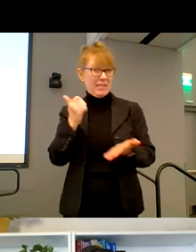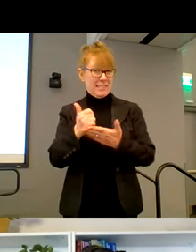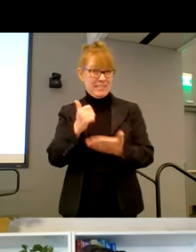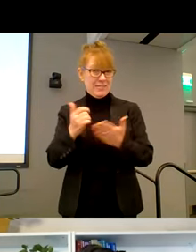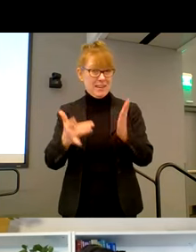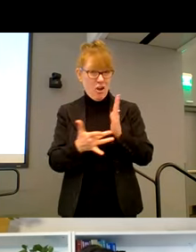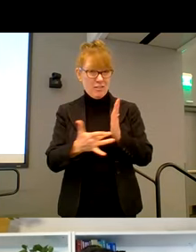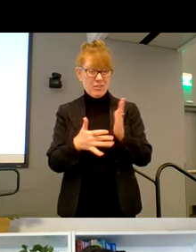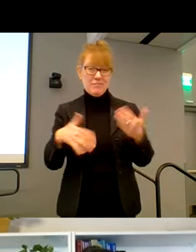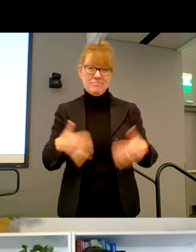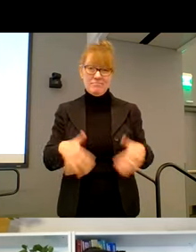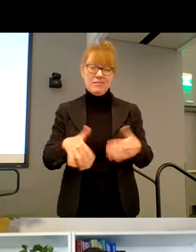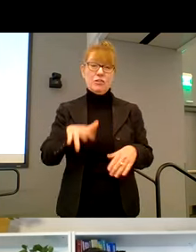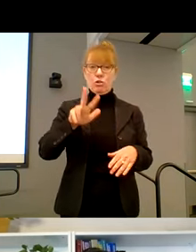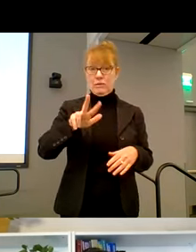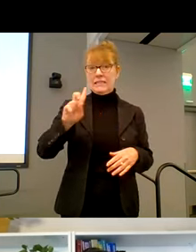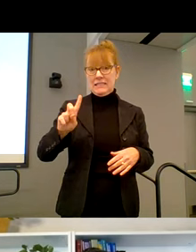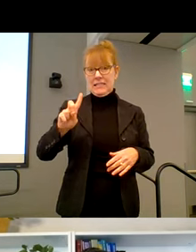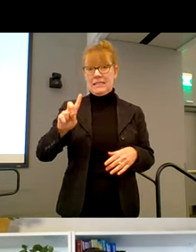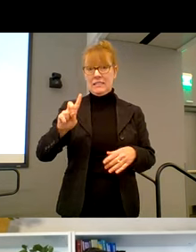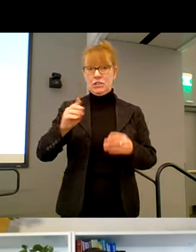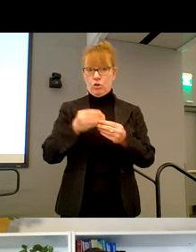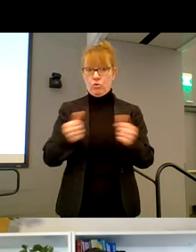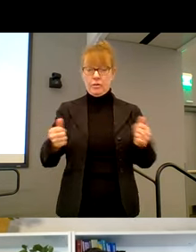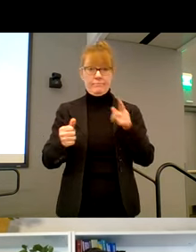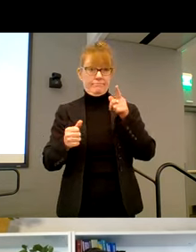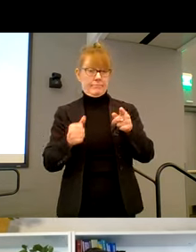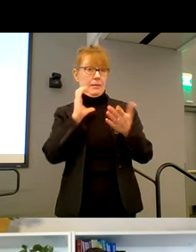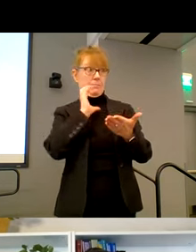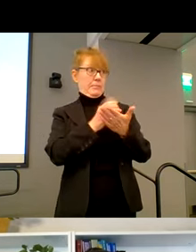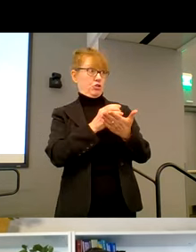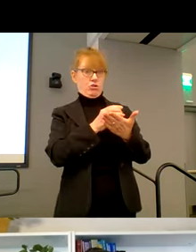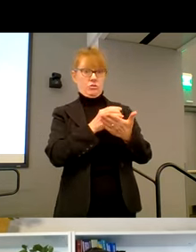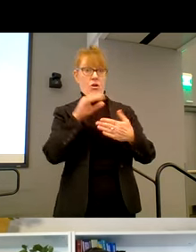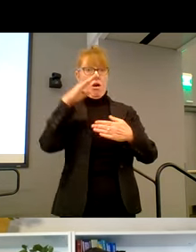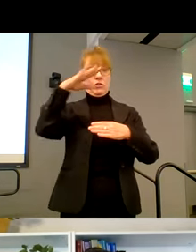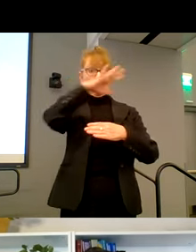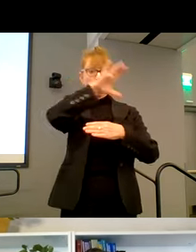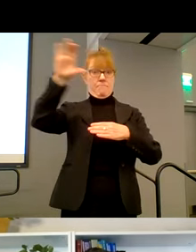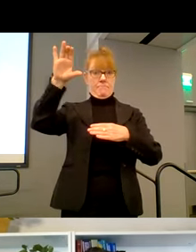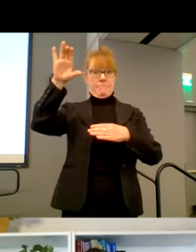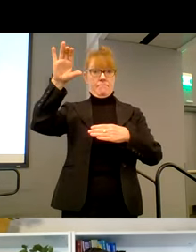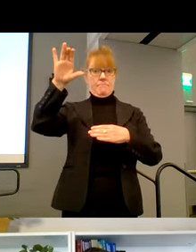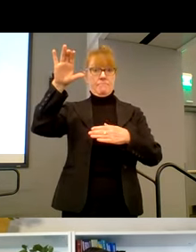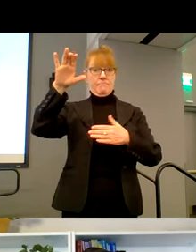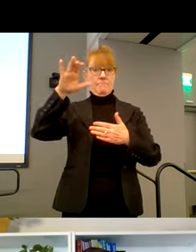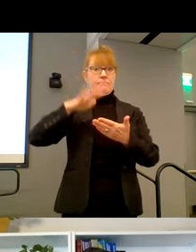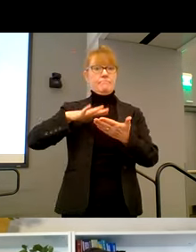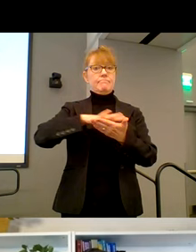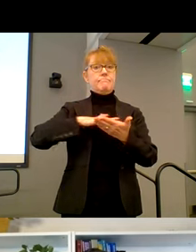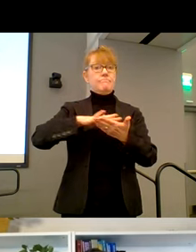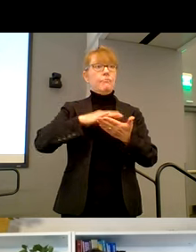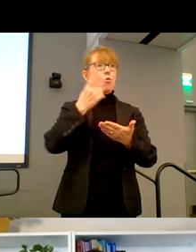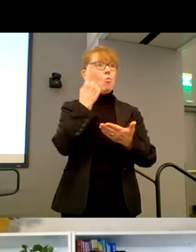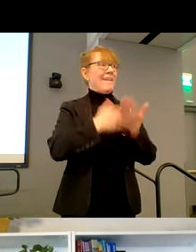there are 3d printed solutions. The ones pictured above here, uh, that my mouse is hovering over are 3d printed solutions for one